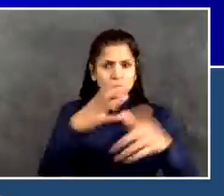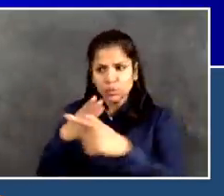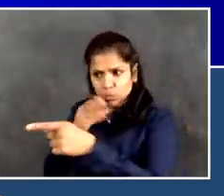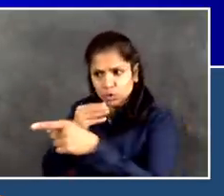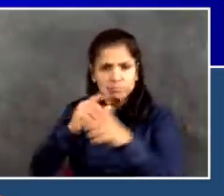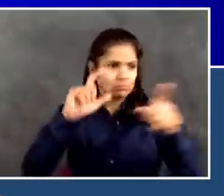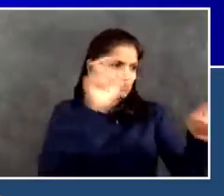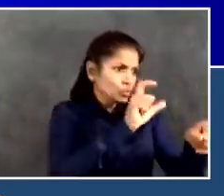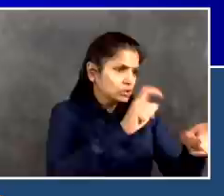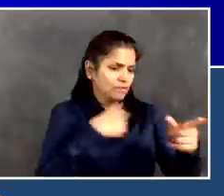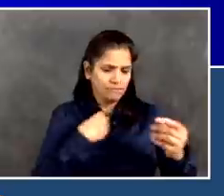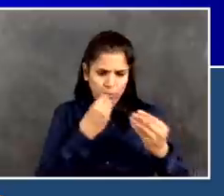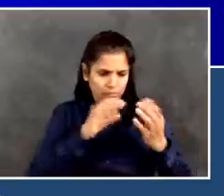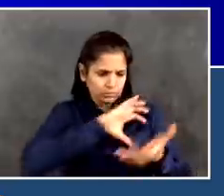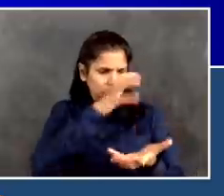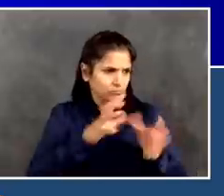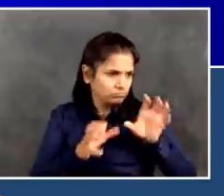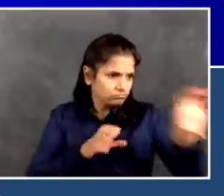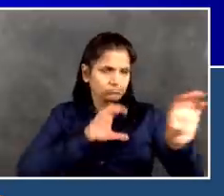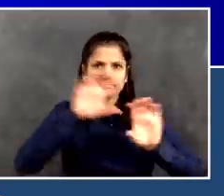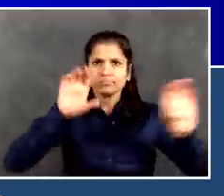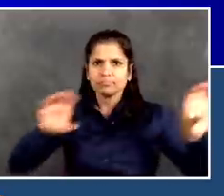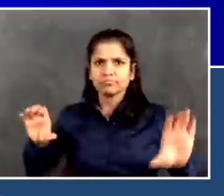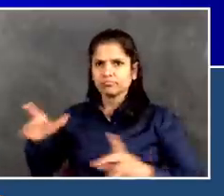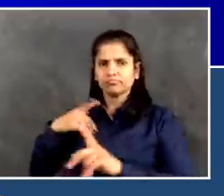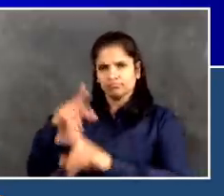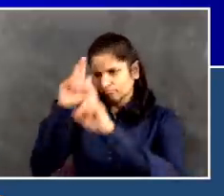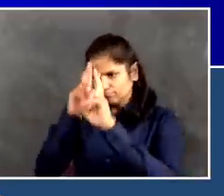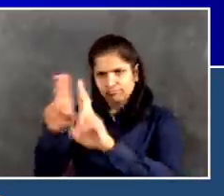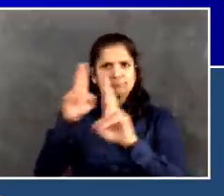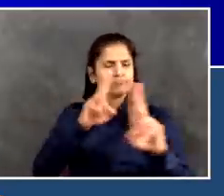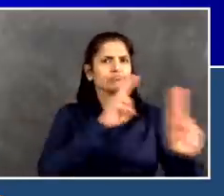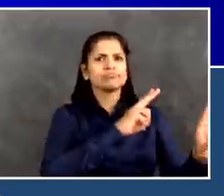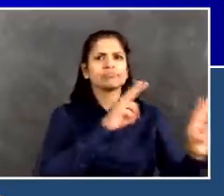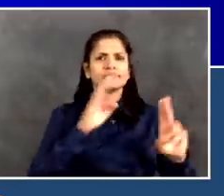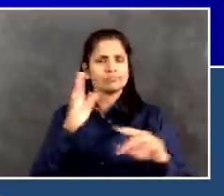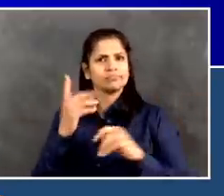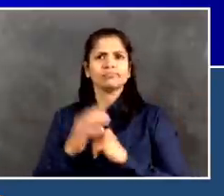And we understand that we all come together to create something greater than the sum of the parts.